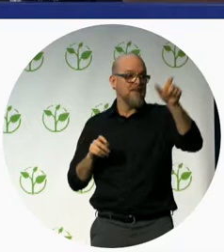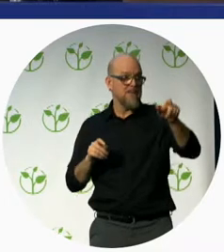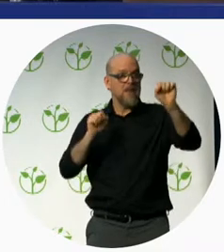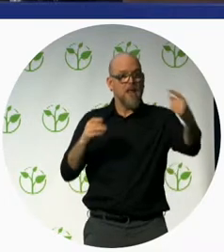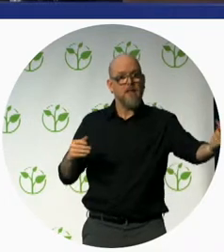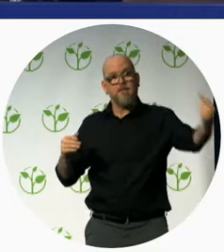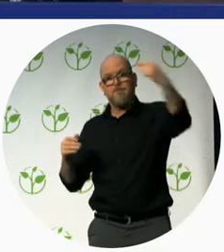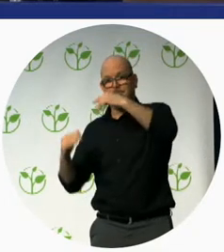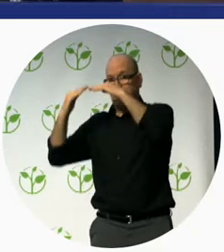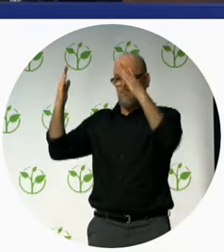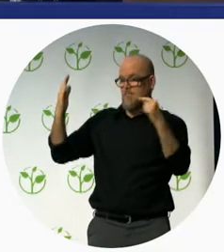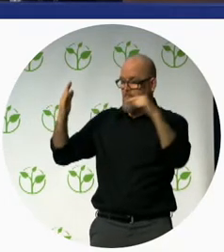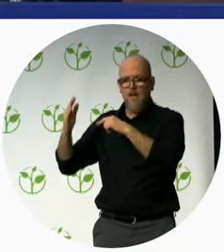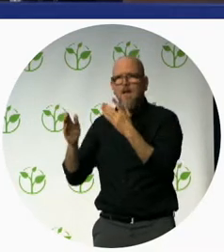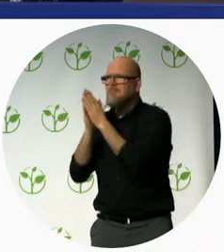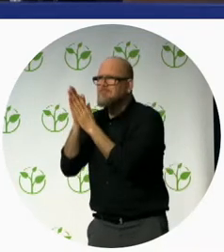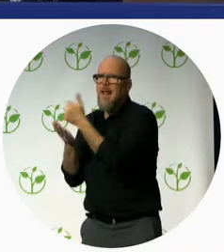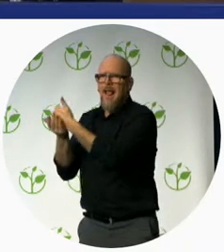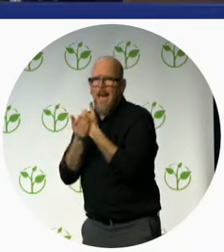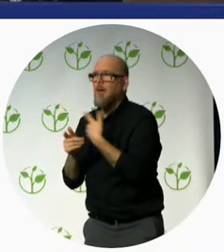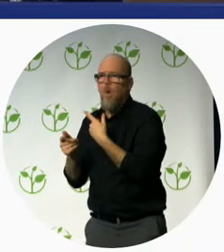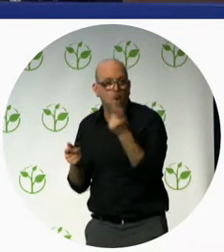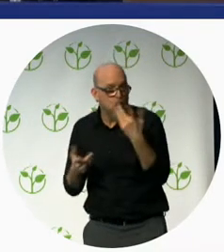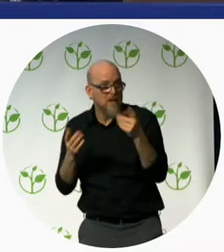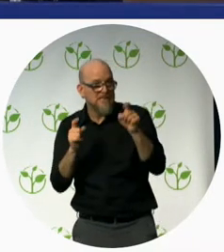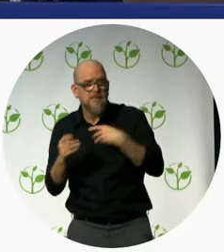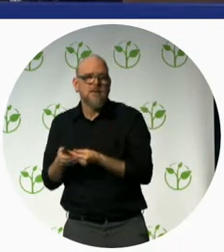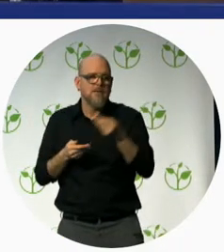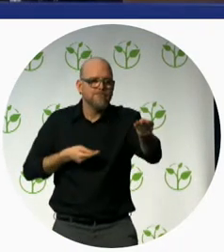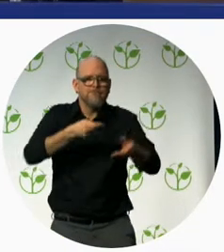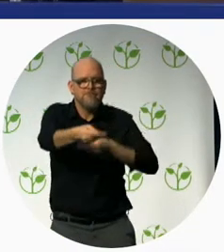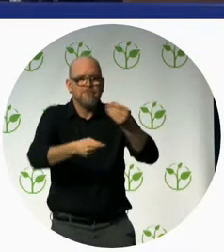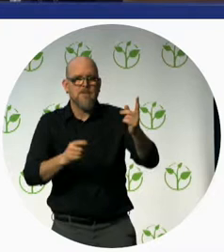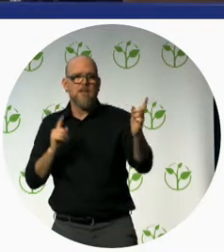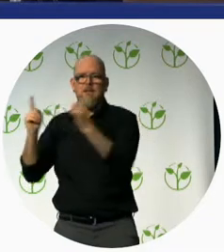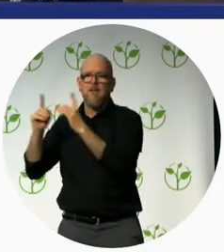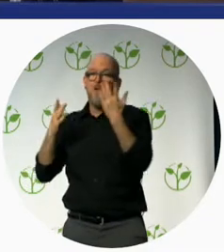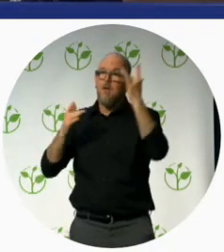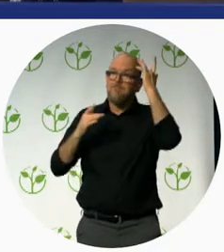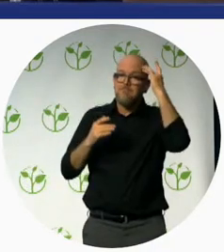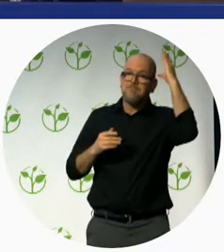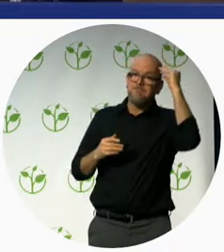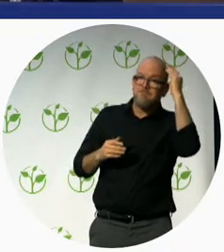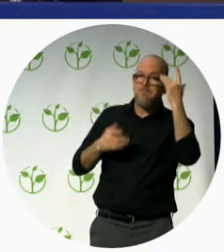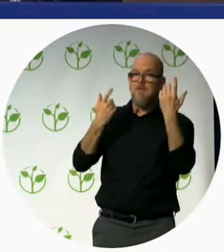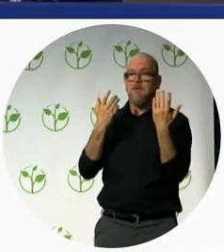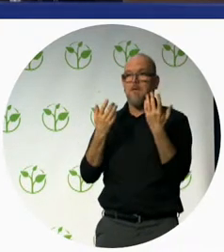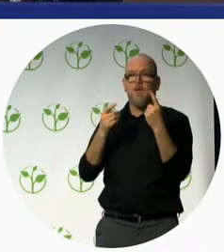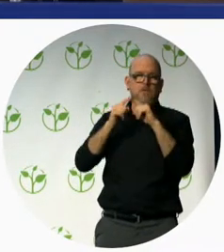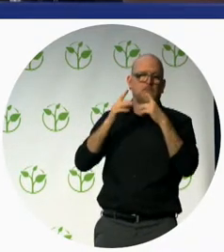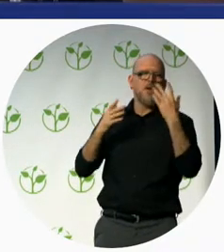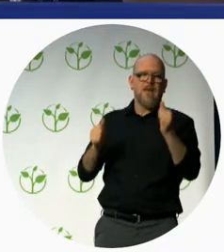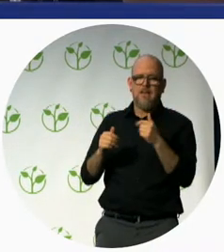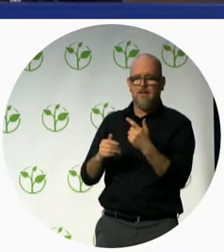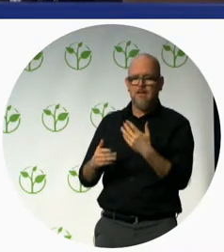work I would like to acknowledge all the partners who are supporting in different ways all our programs in Bangladesh thank you very